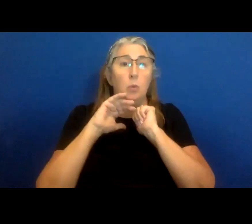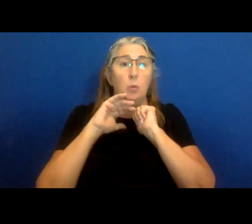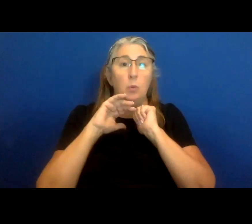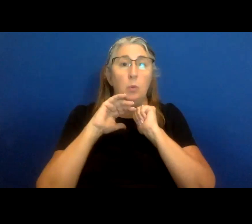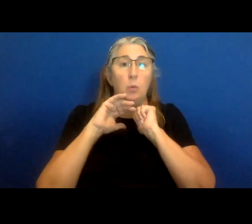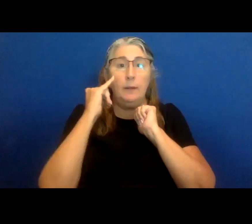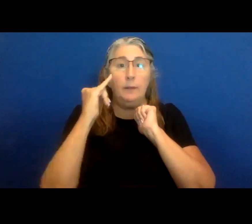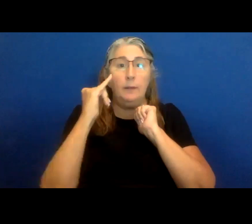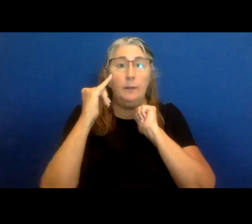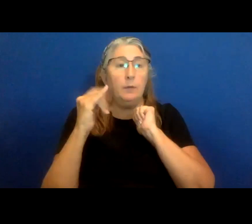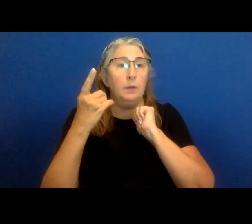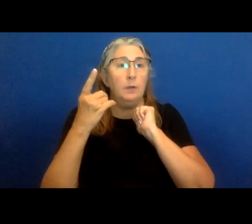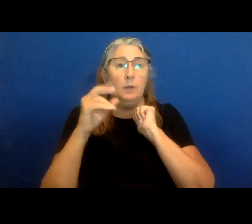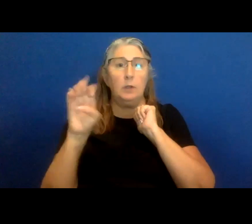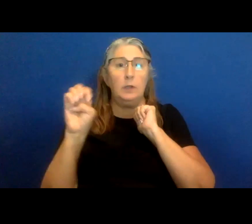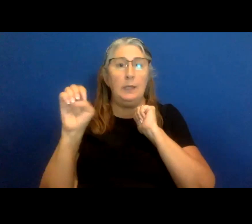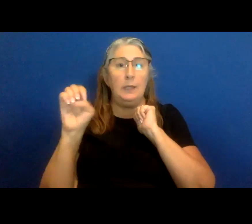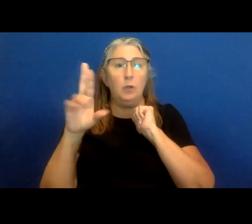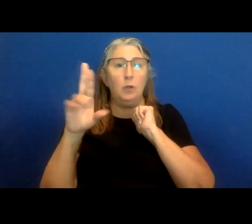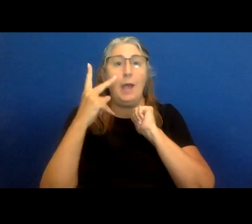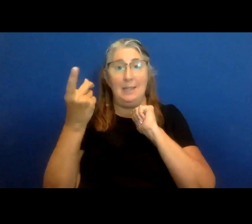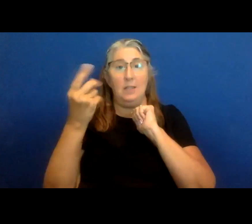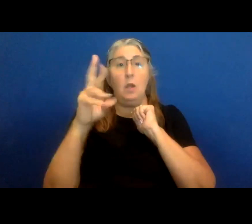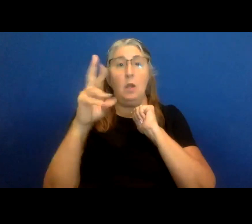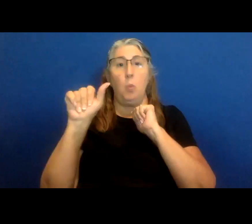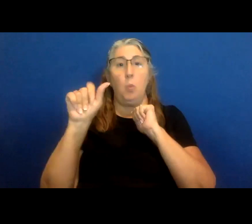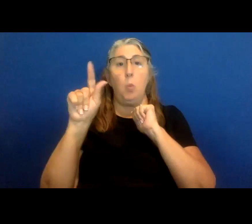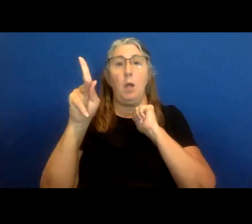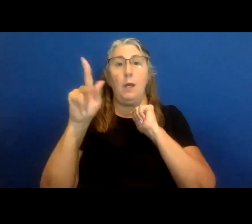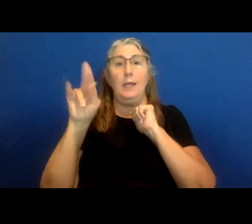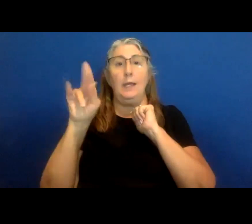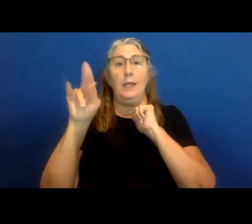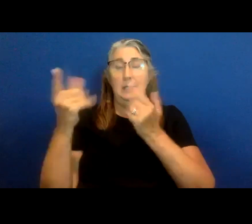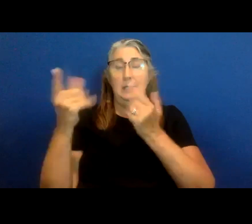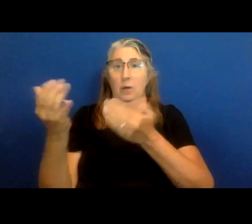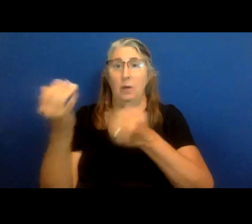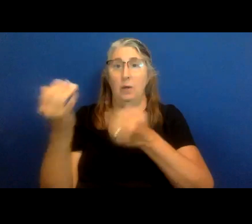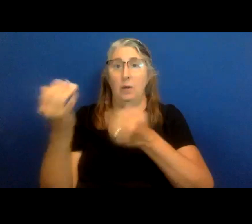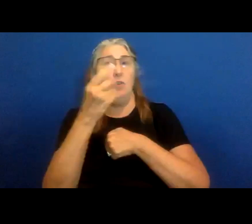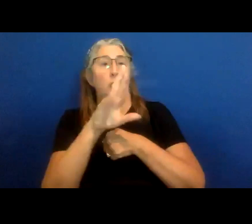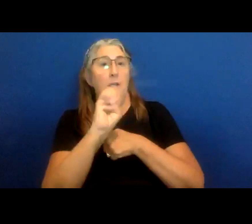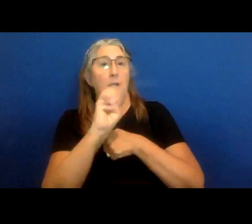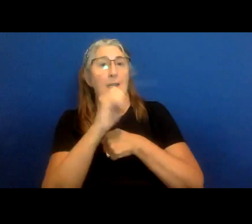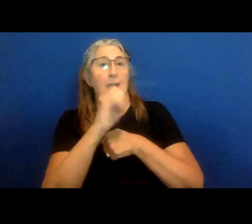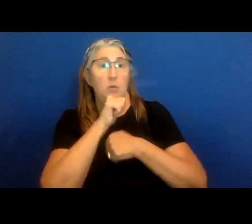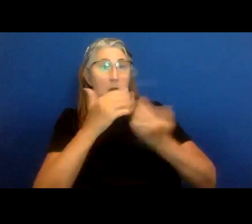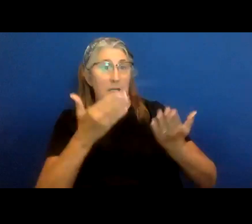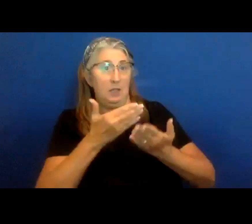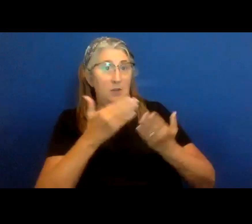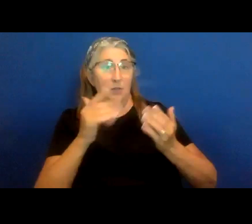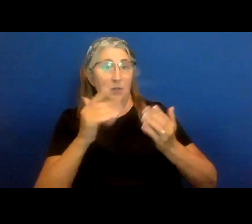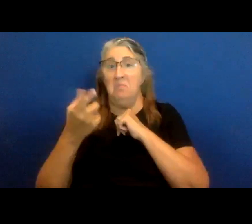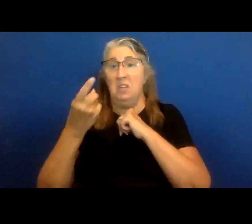and I don't, I can see Dr. Watkins is here. If Dr. Ige is not, then perhaps Dr. Watkins, might want to go ahead